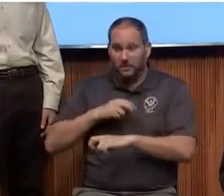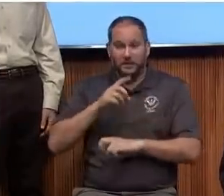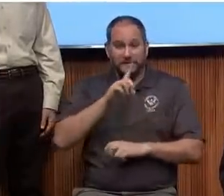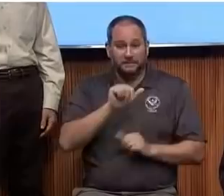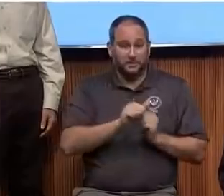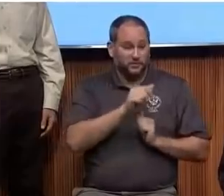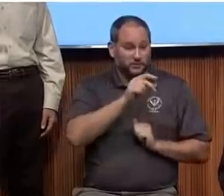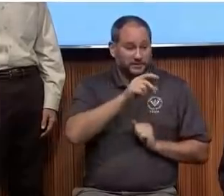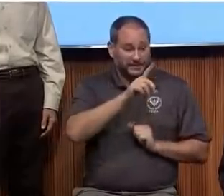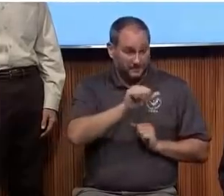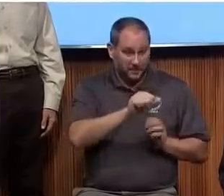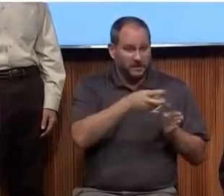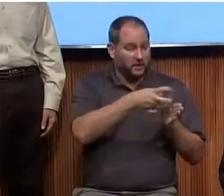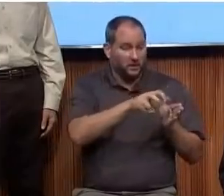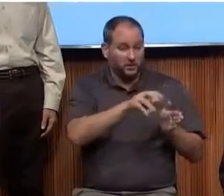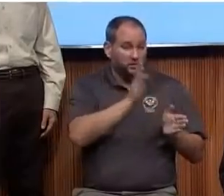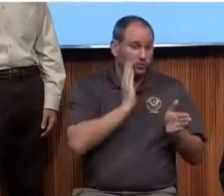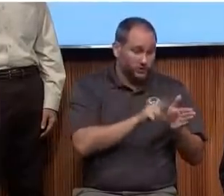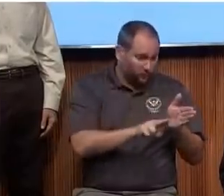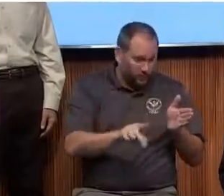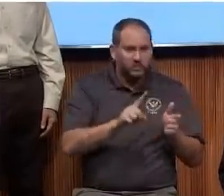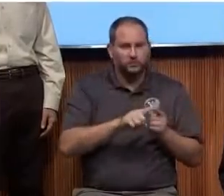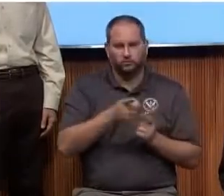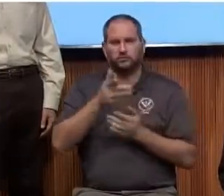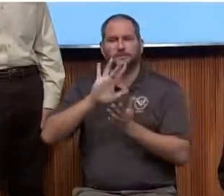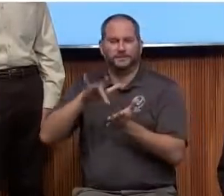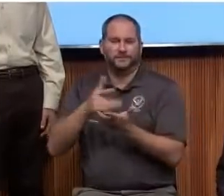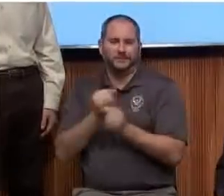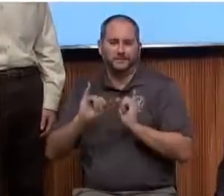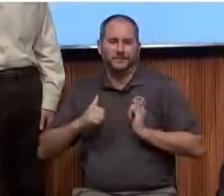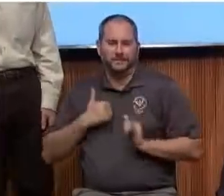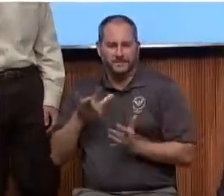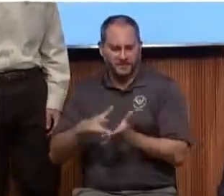back into independent living in their communities. Thank you.